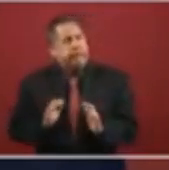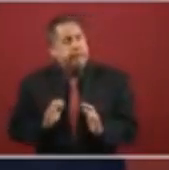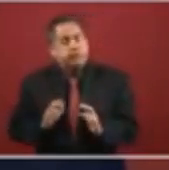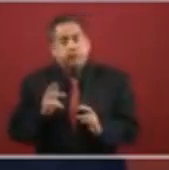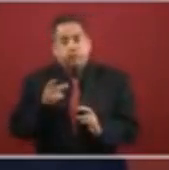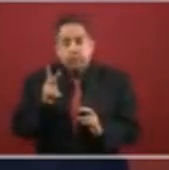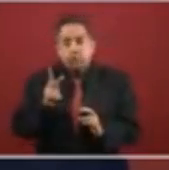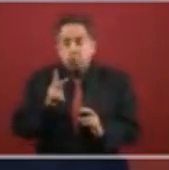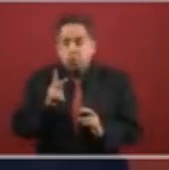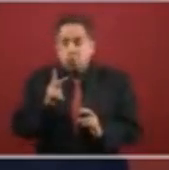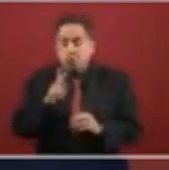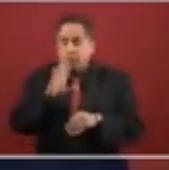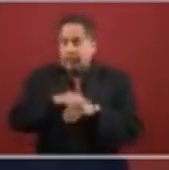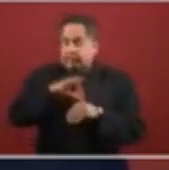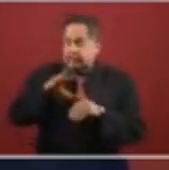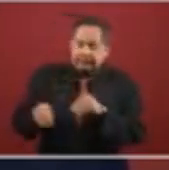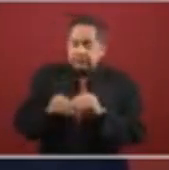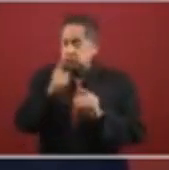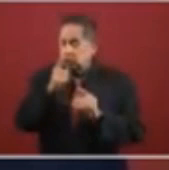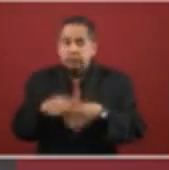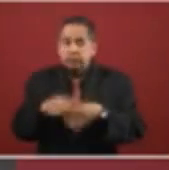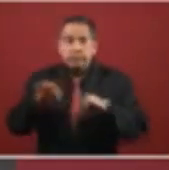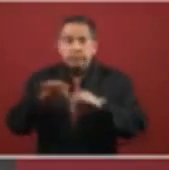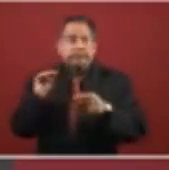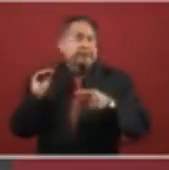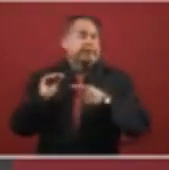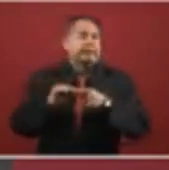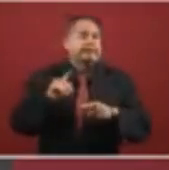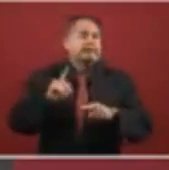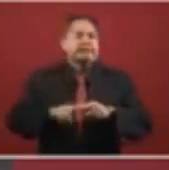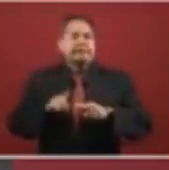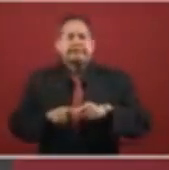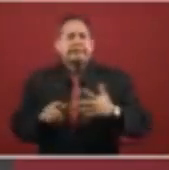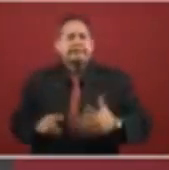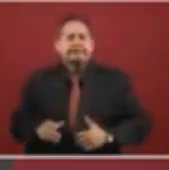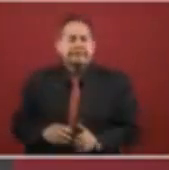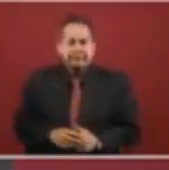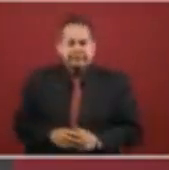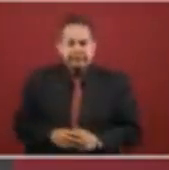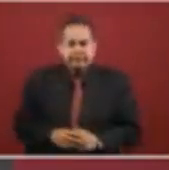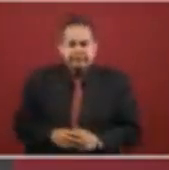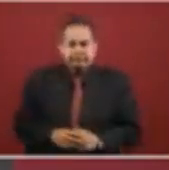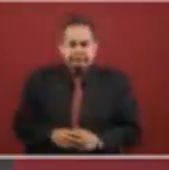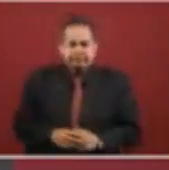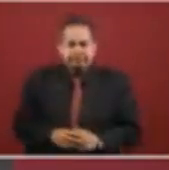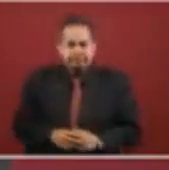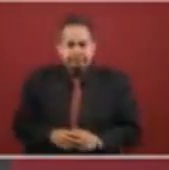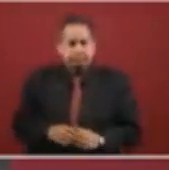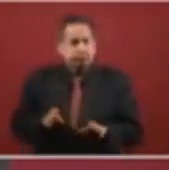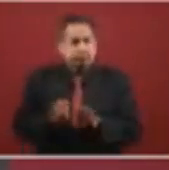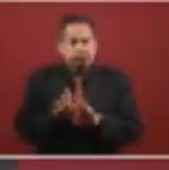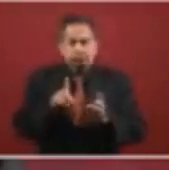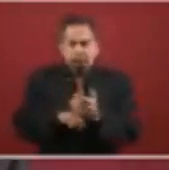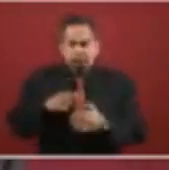but with one qualitative element that's very relevant.